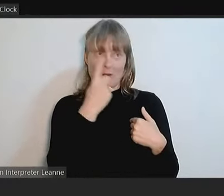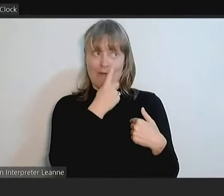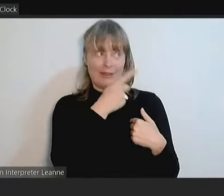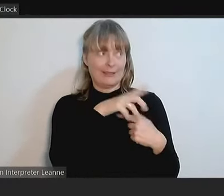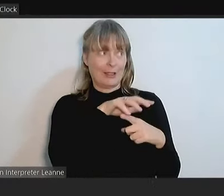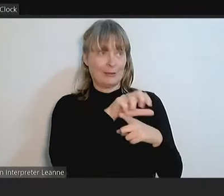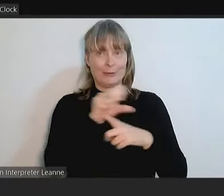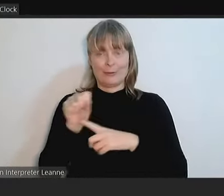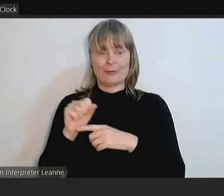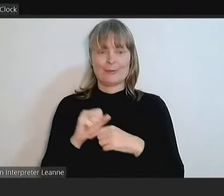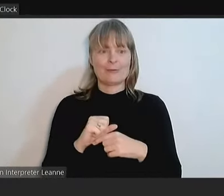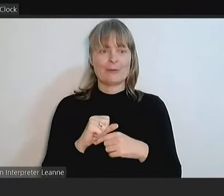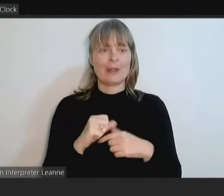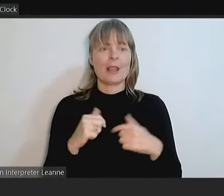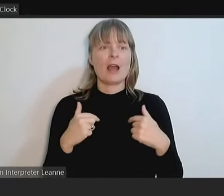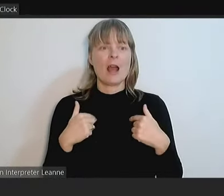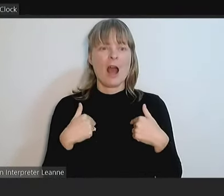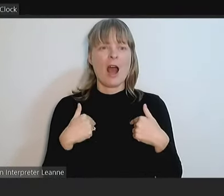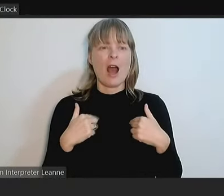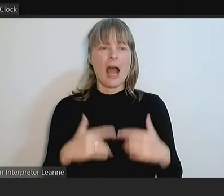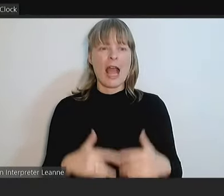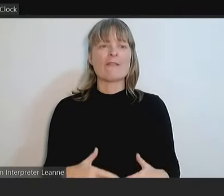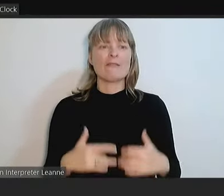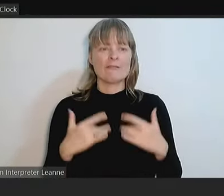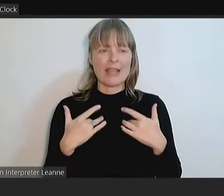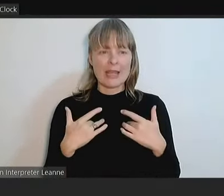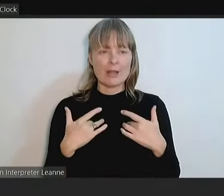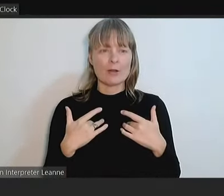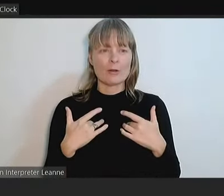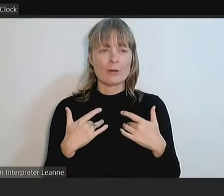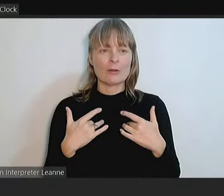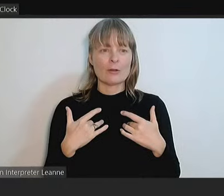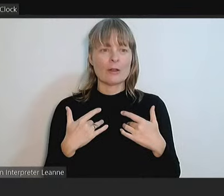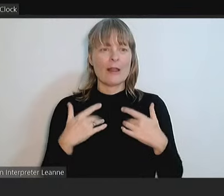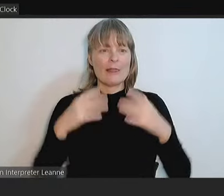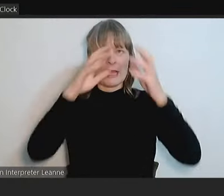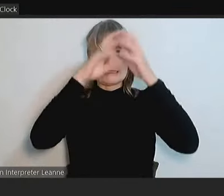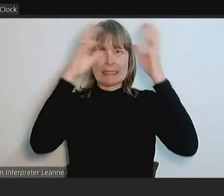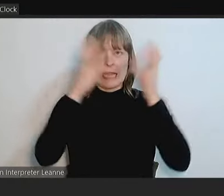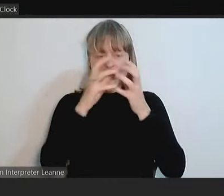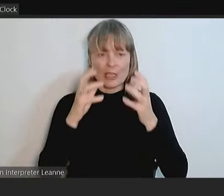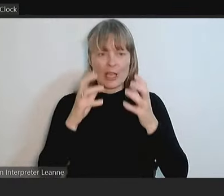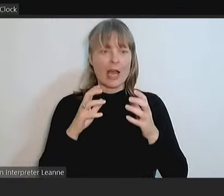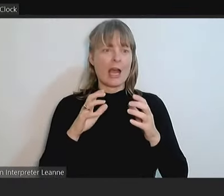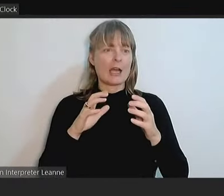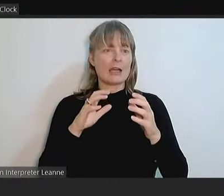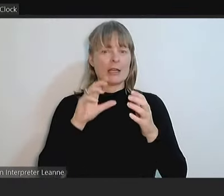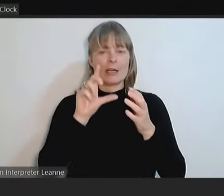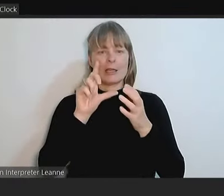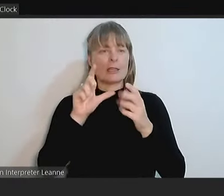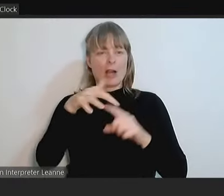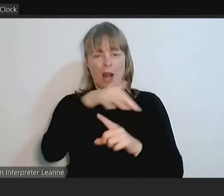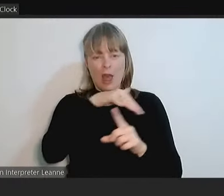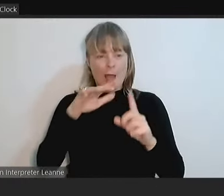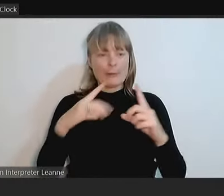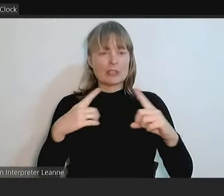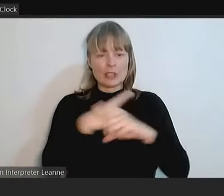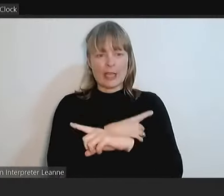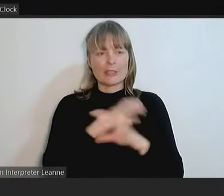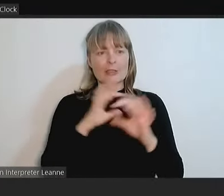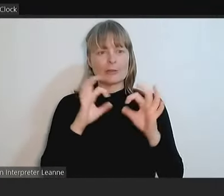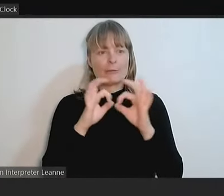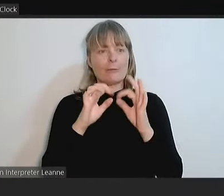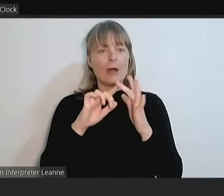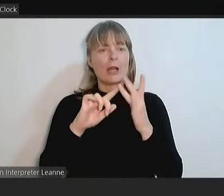I very much feel that nature, climate change and biodiversity is a core value